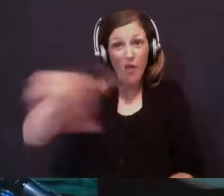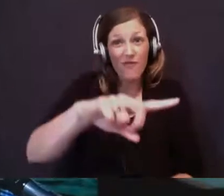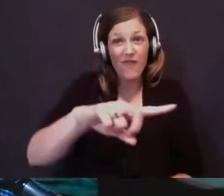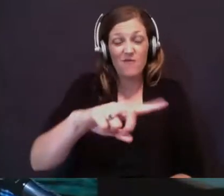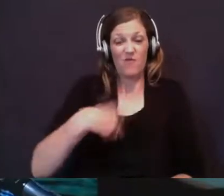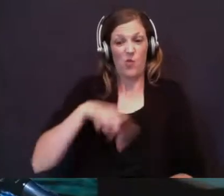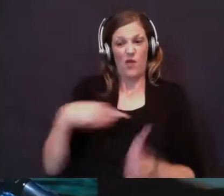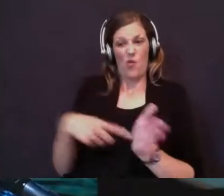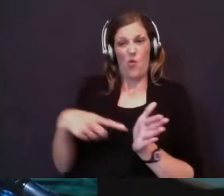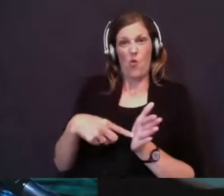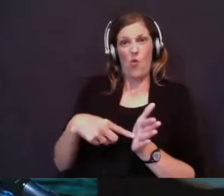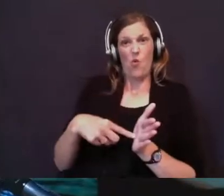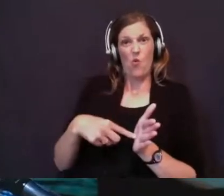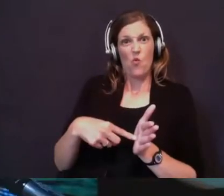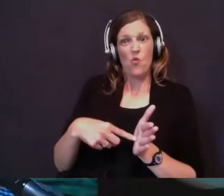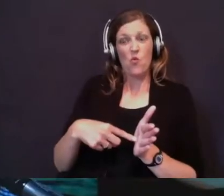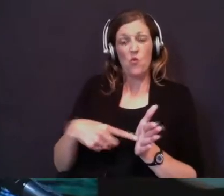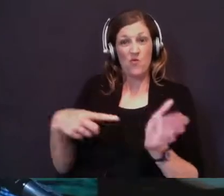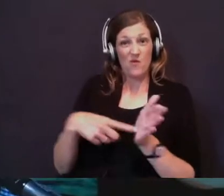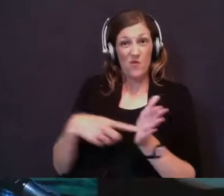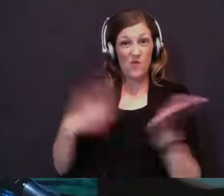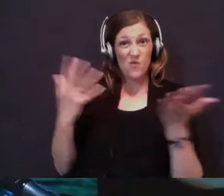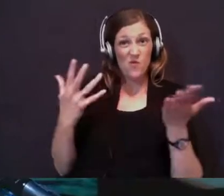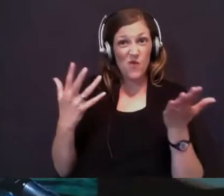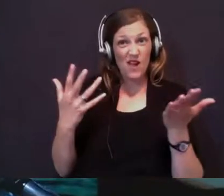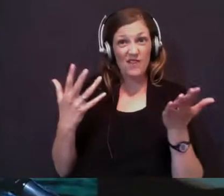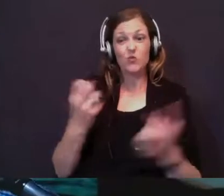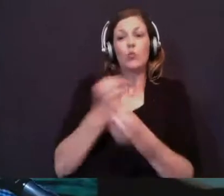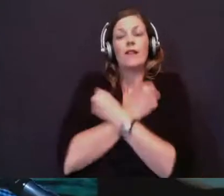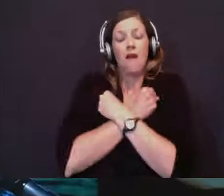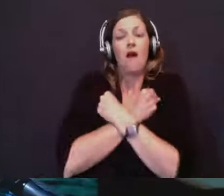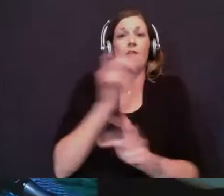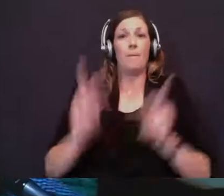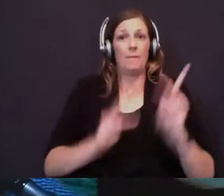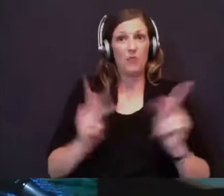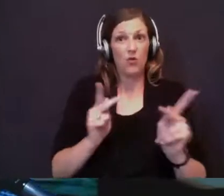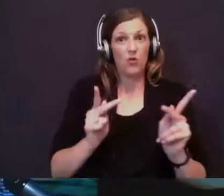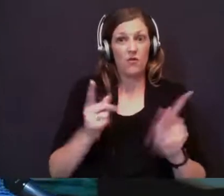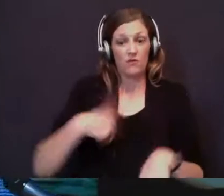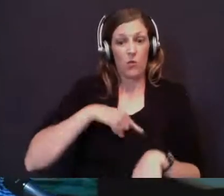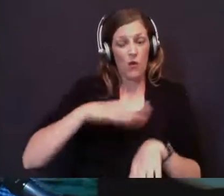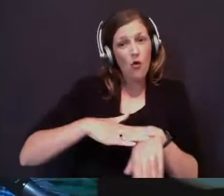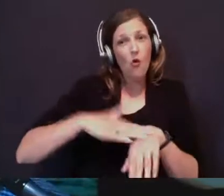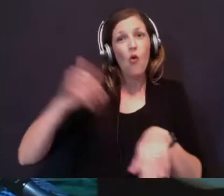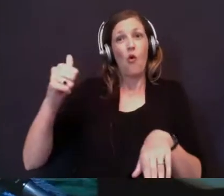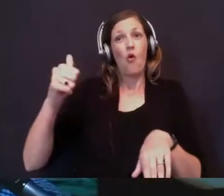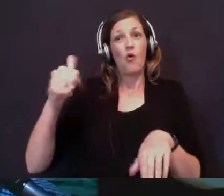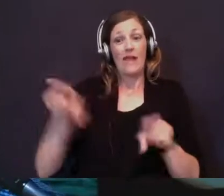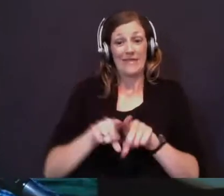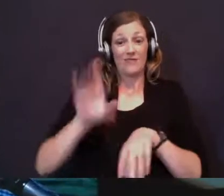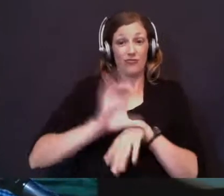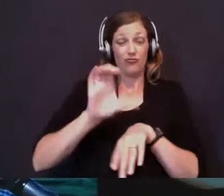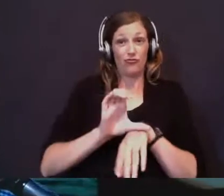As believers, we owe a debt, and that debt is a debt to love people. We're called as a church to move towards